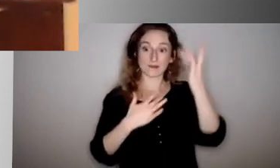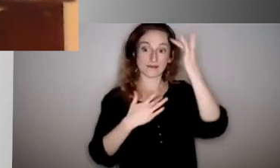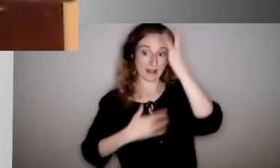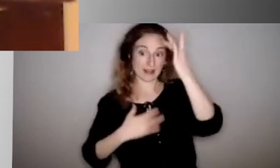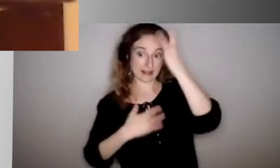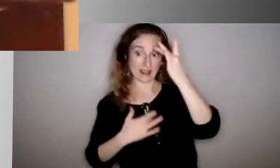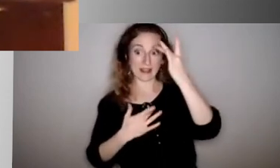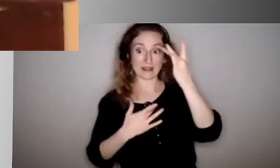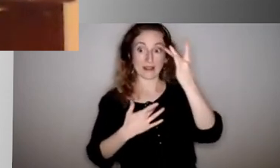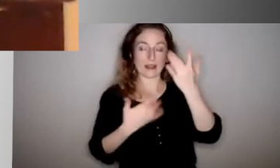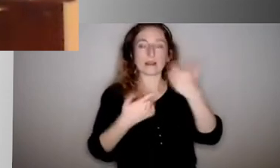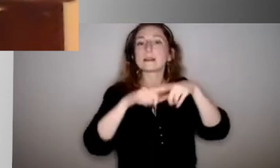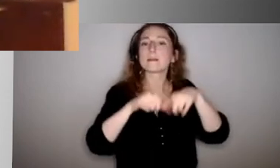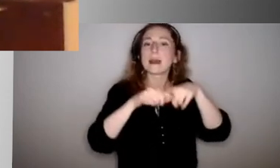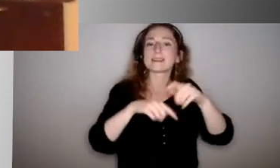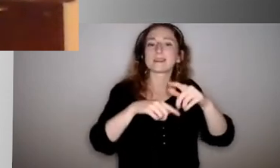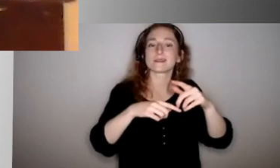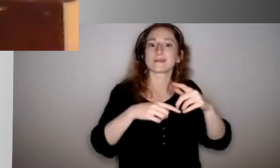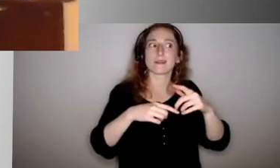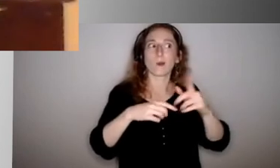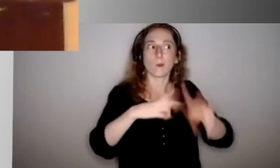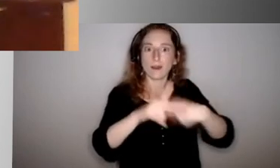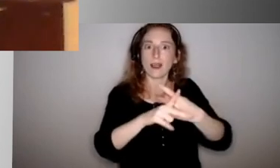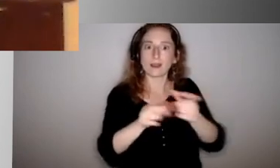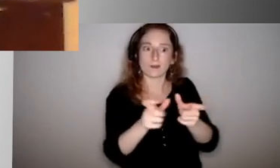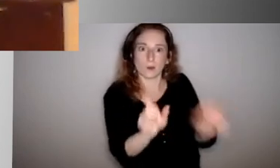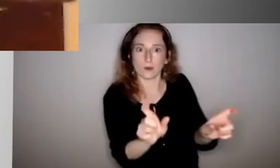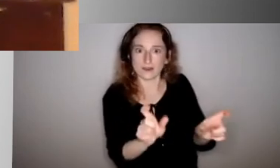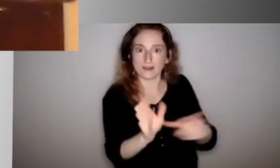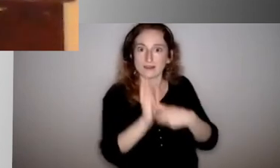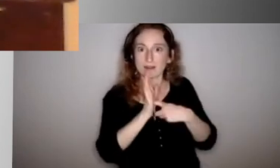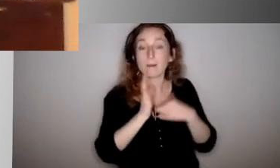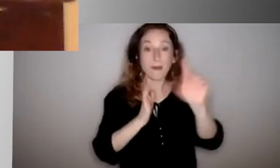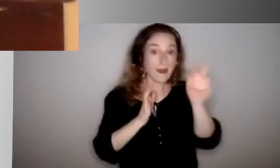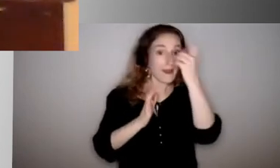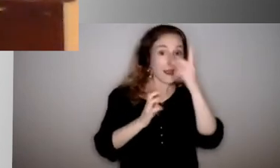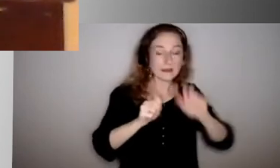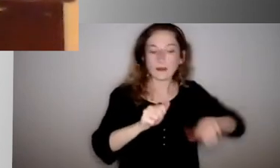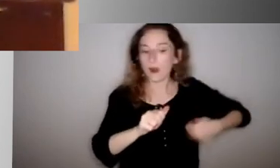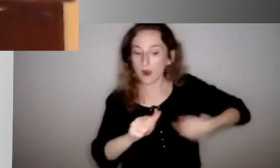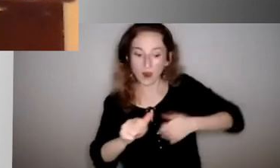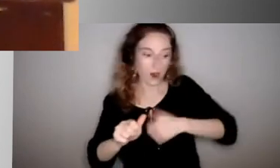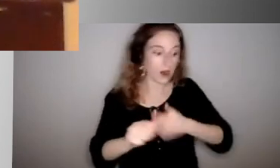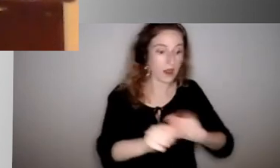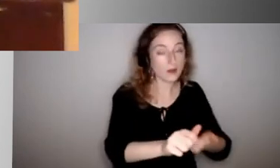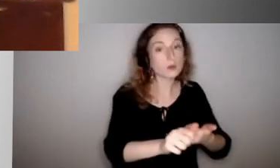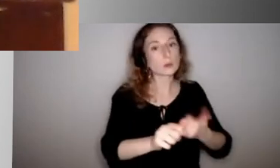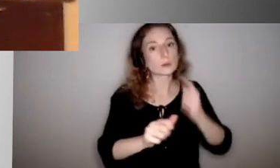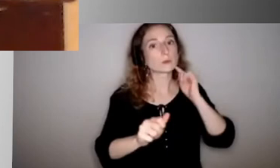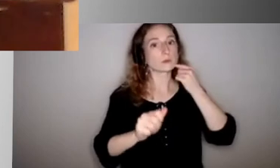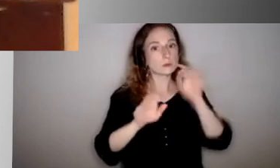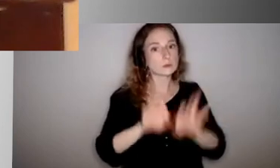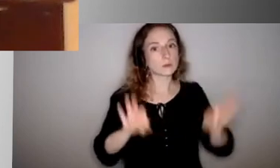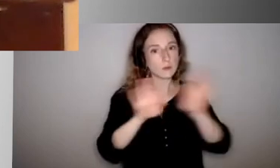quarantining will need to occur. But chasing this and tracking this is going to be critically important, which again is why our nurses are